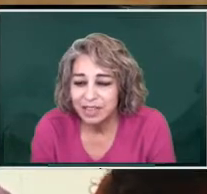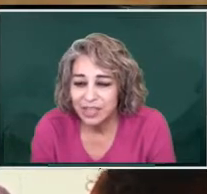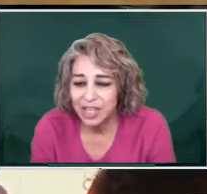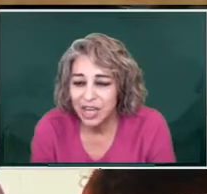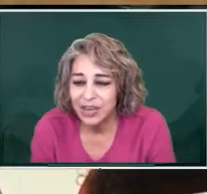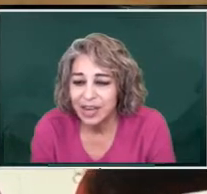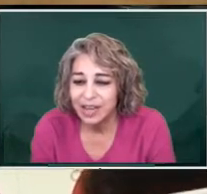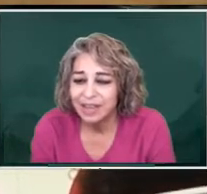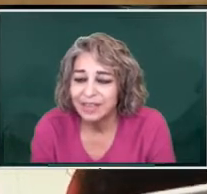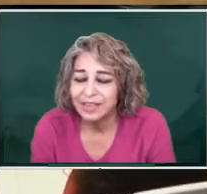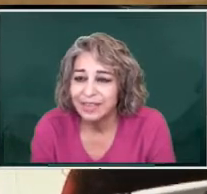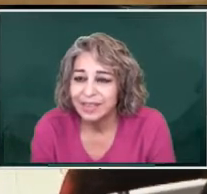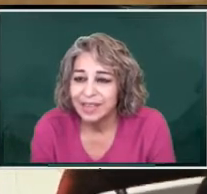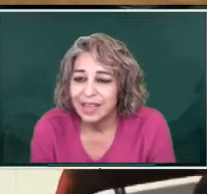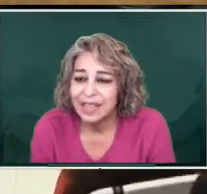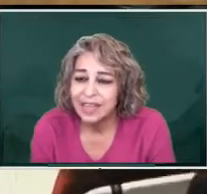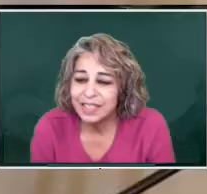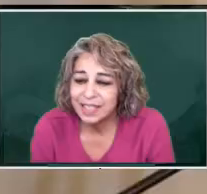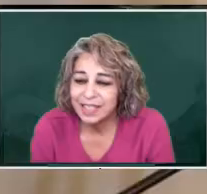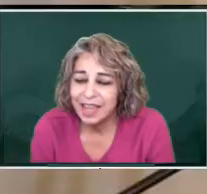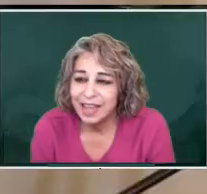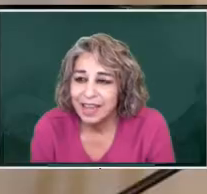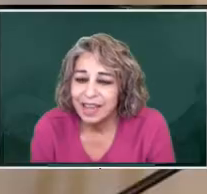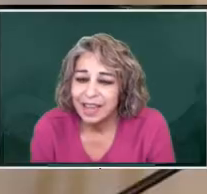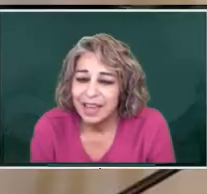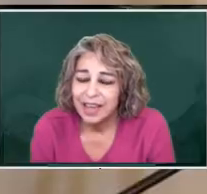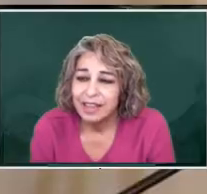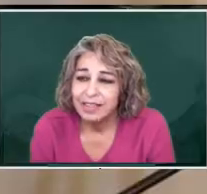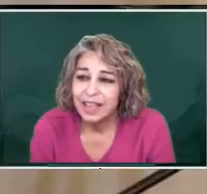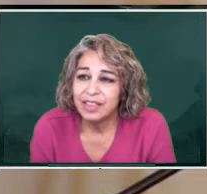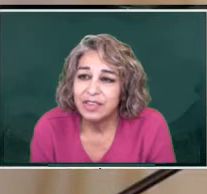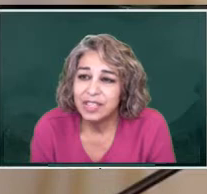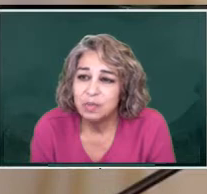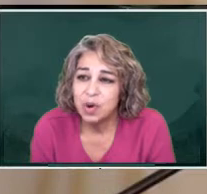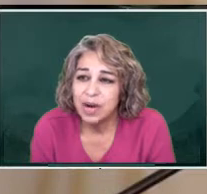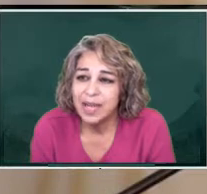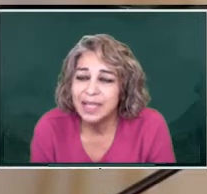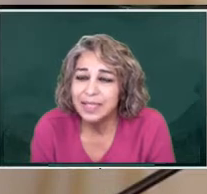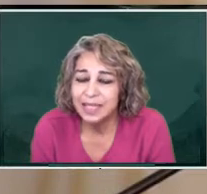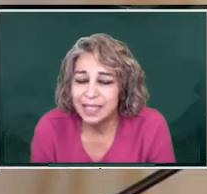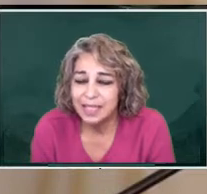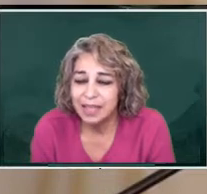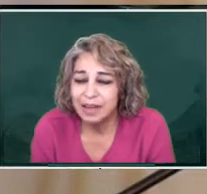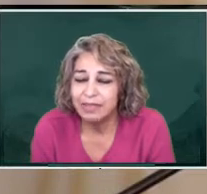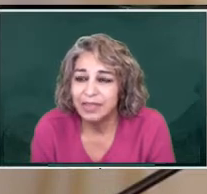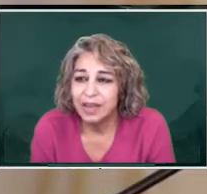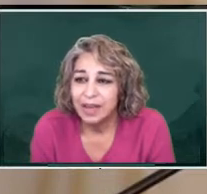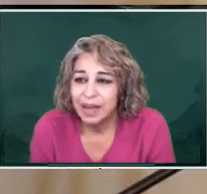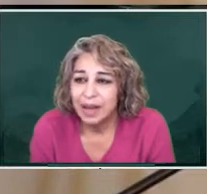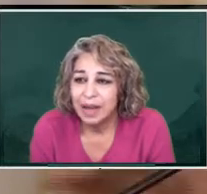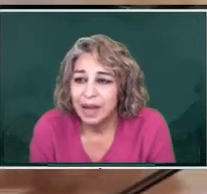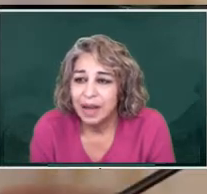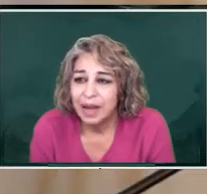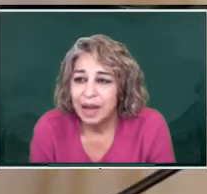matters of security. That is to say, that there is more incidents of,